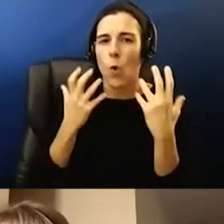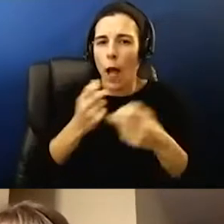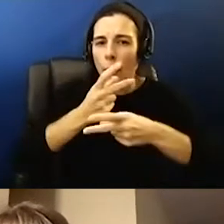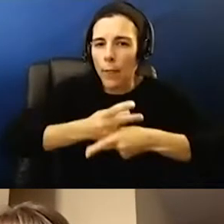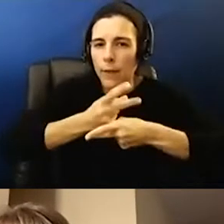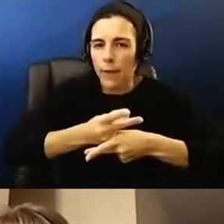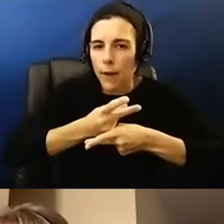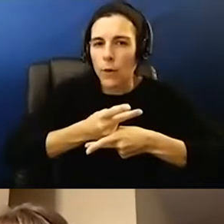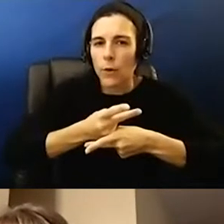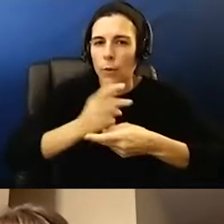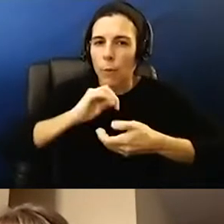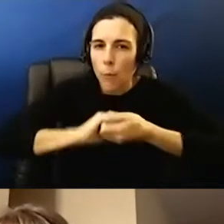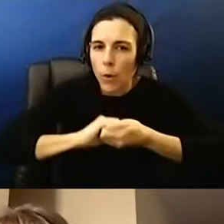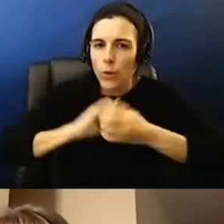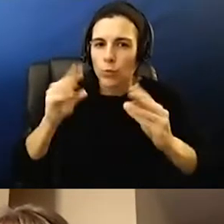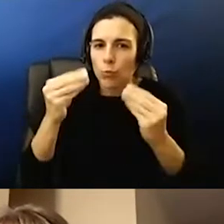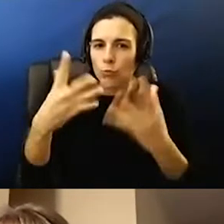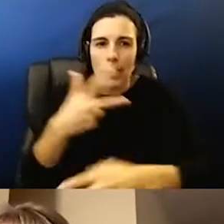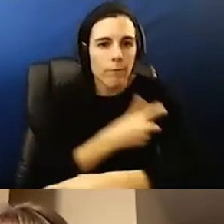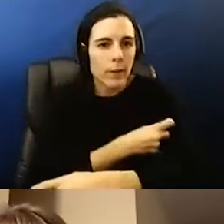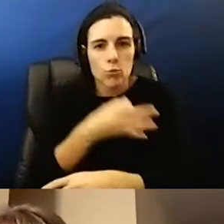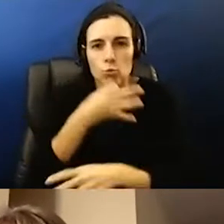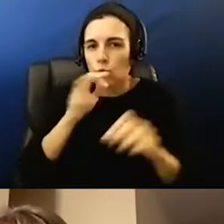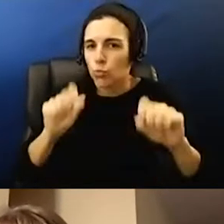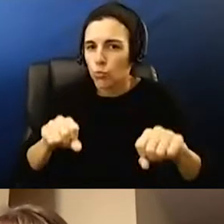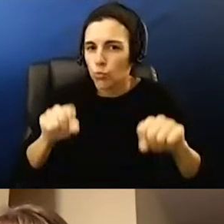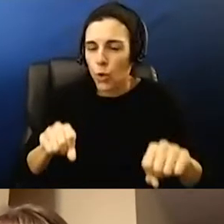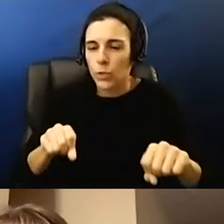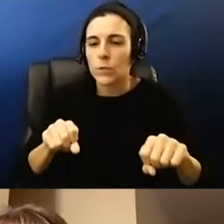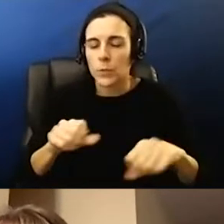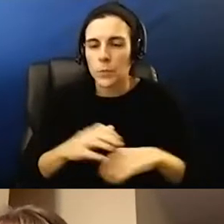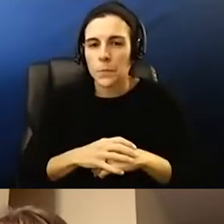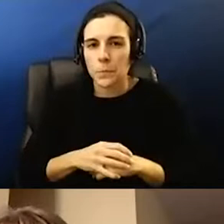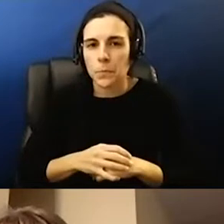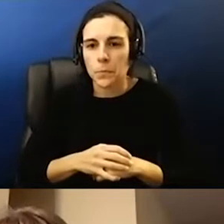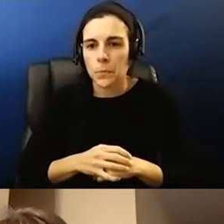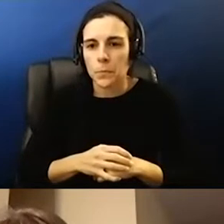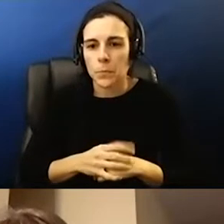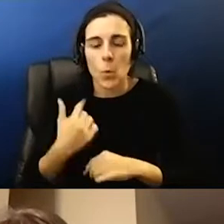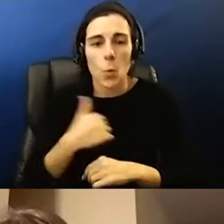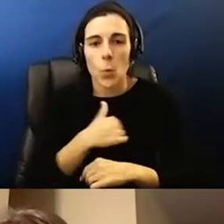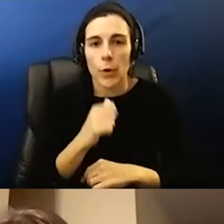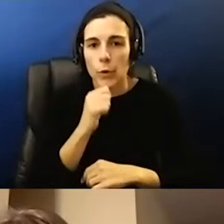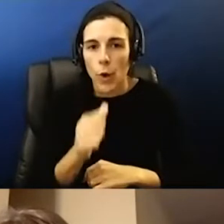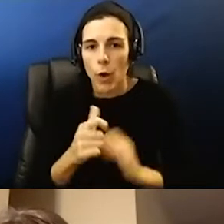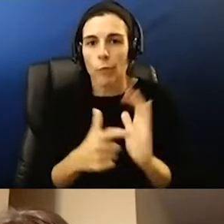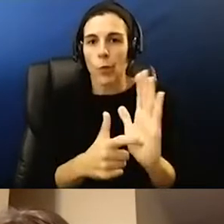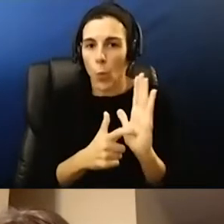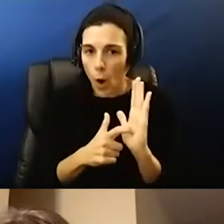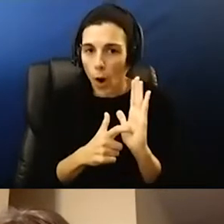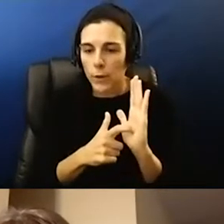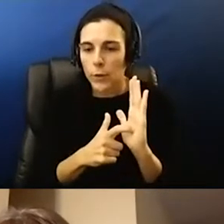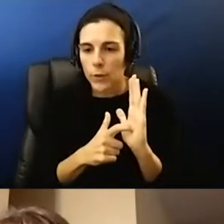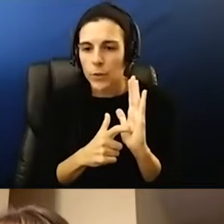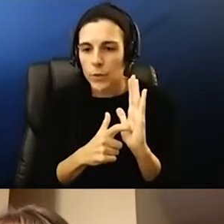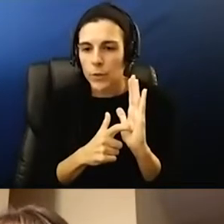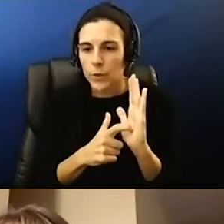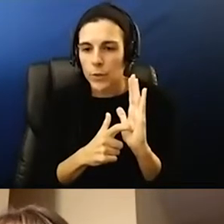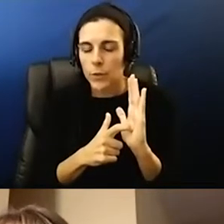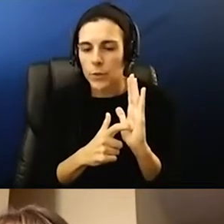vaccines as soon as possible to our staff who want them. We wouldn't require them to take it, but we had a